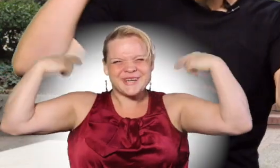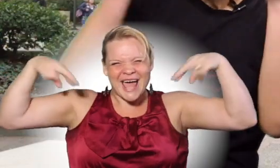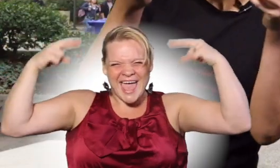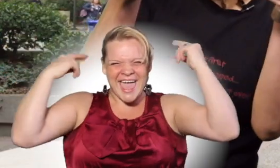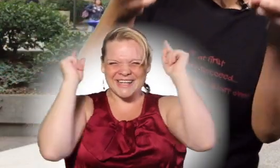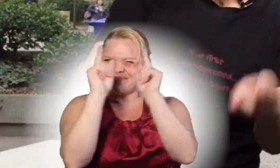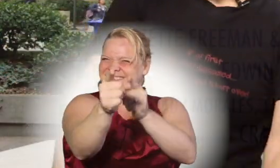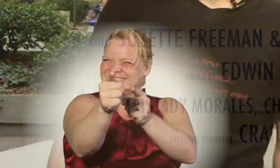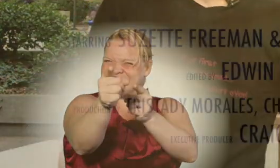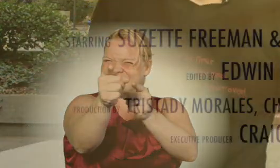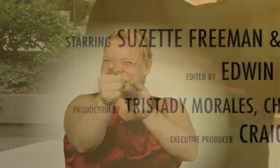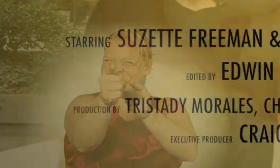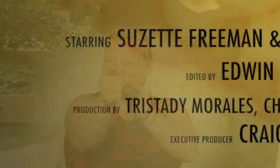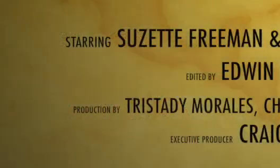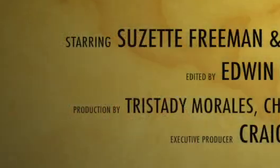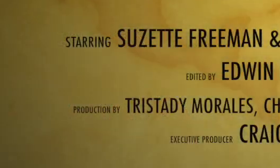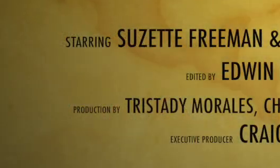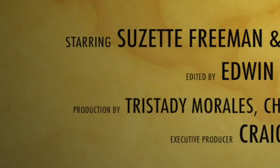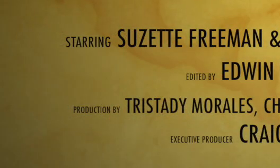Go Rams!